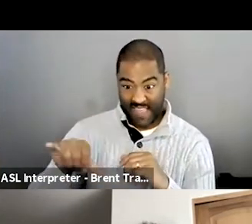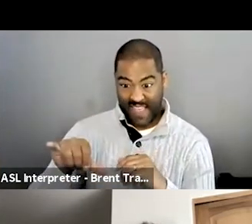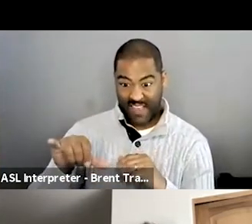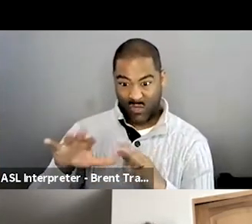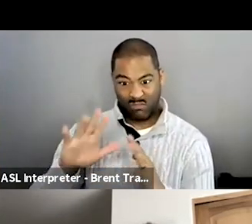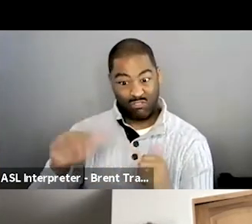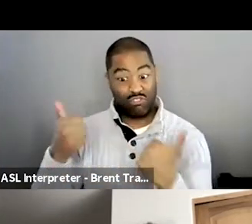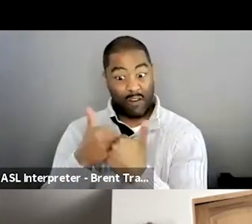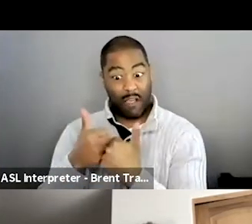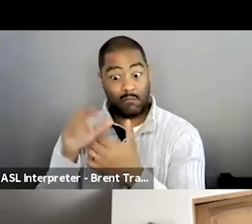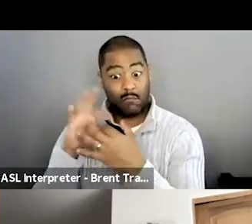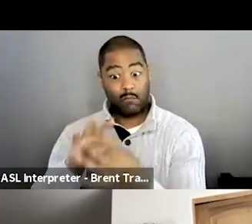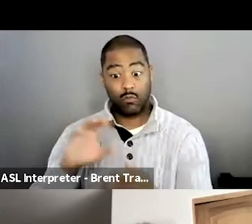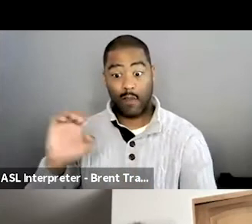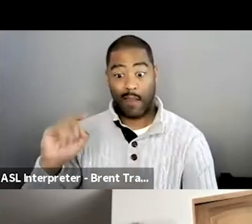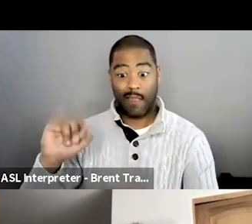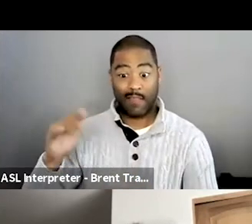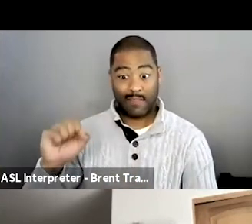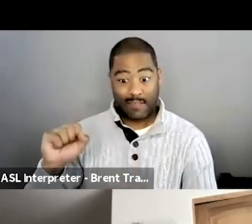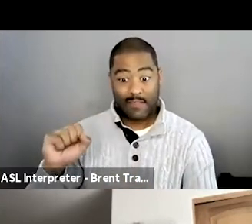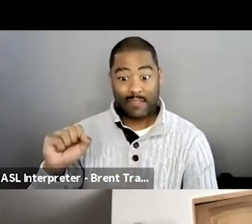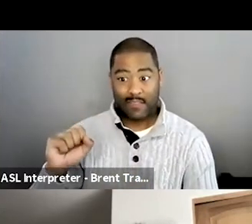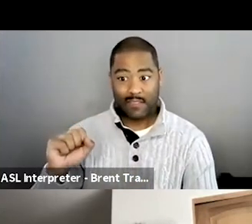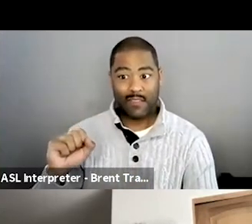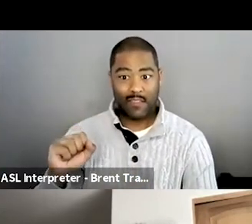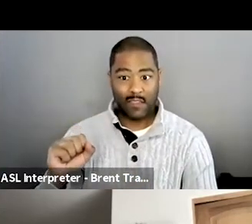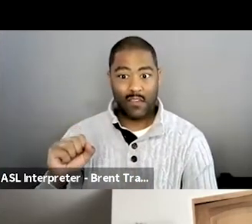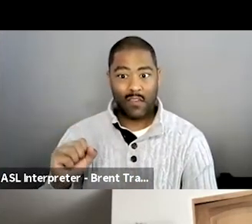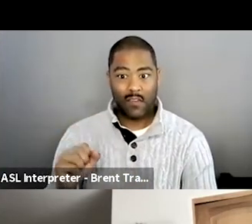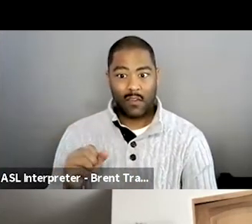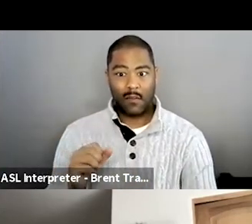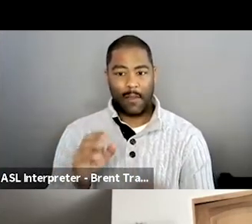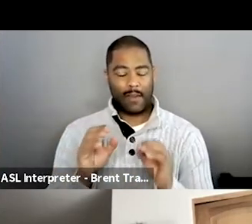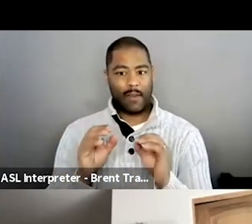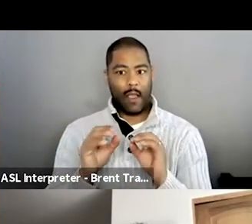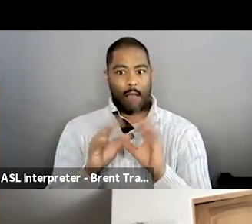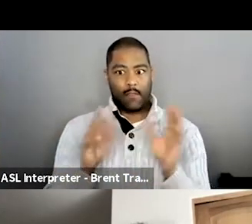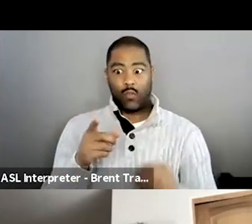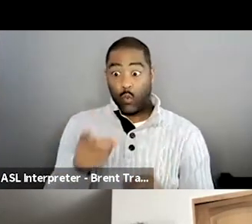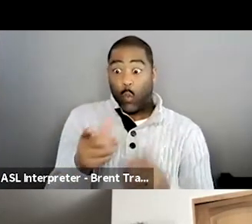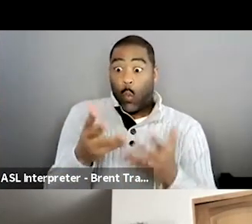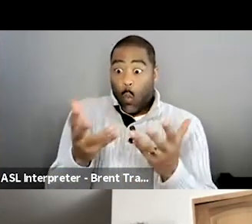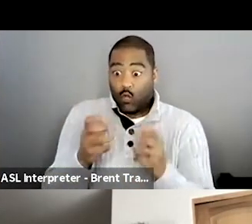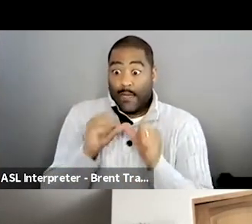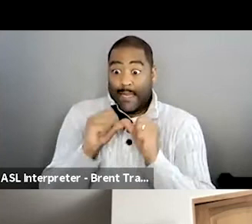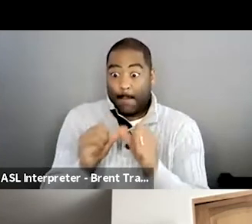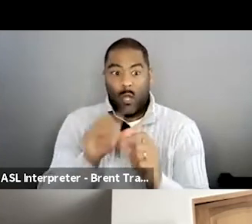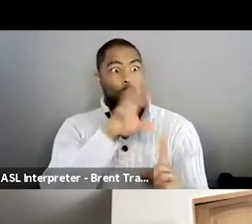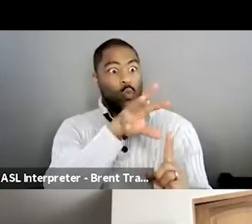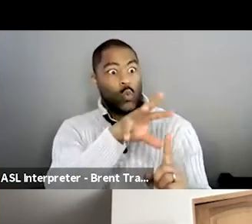it's like, it's, it's the sort of the obvious, you know, instinct reaction of a filmmaker, keep shooting, but, but